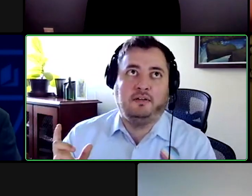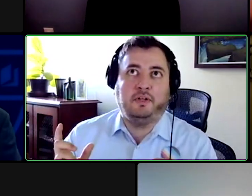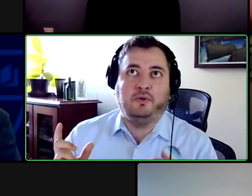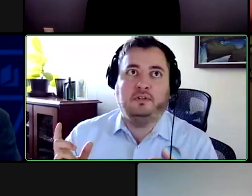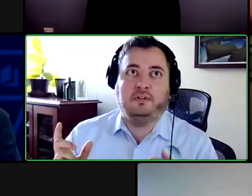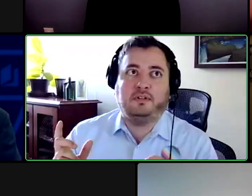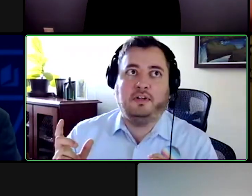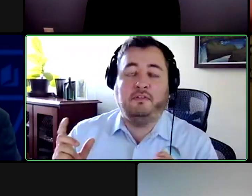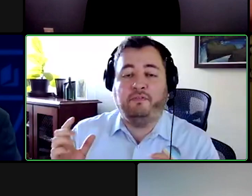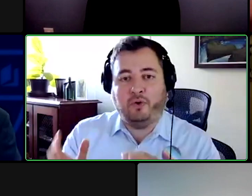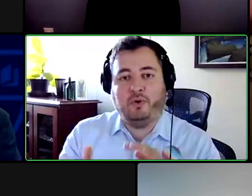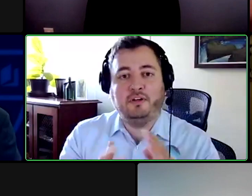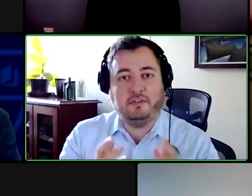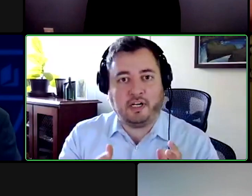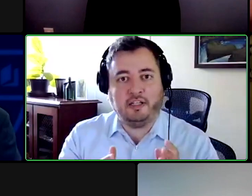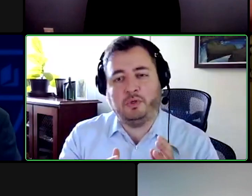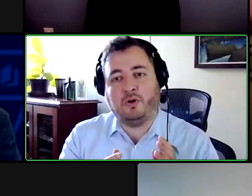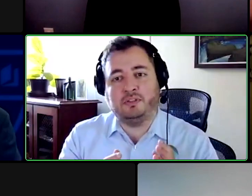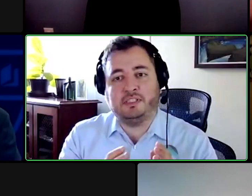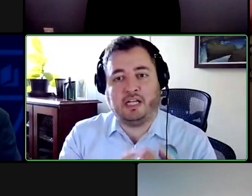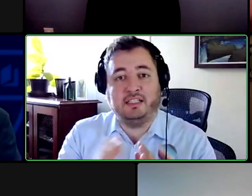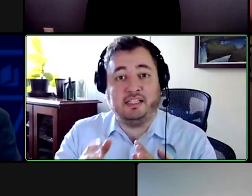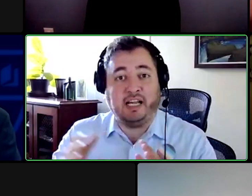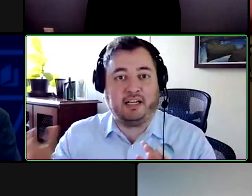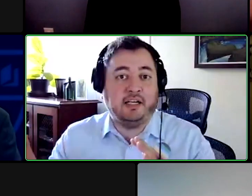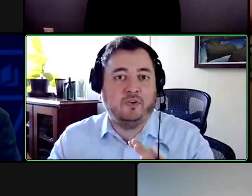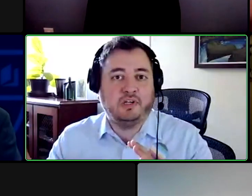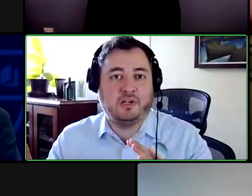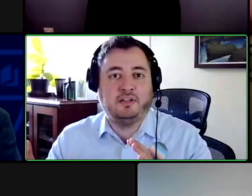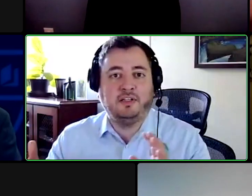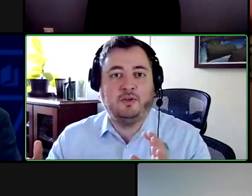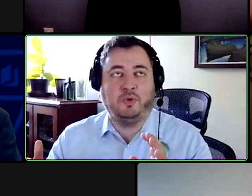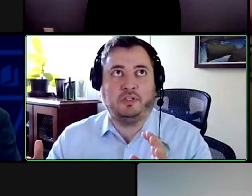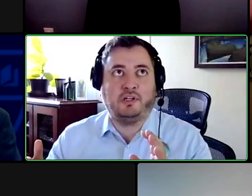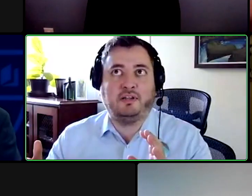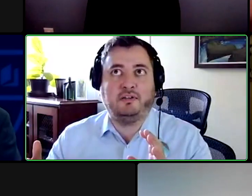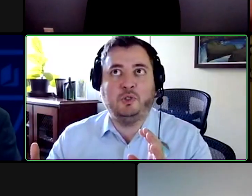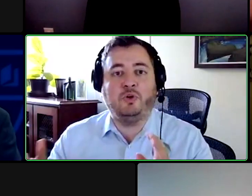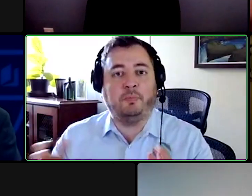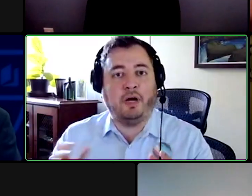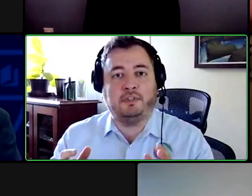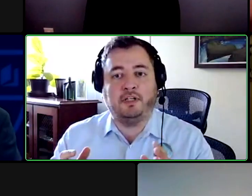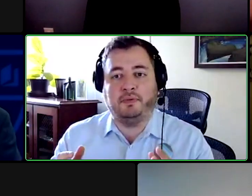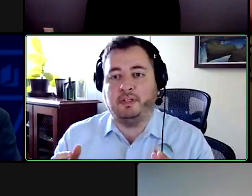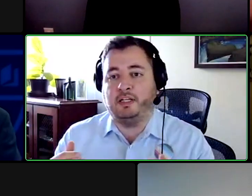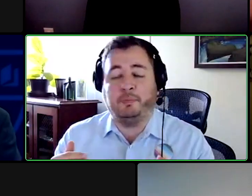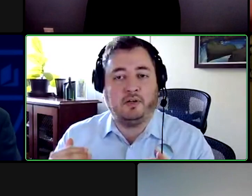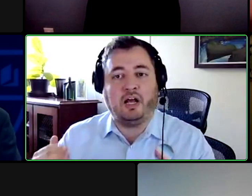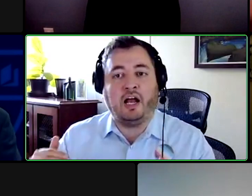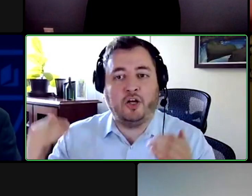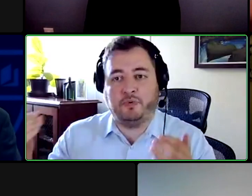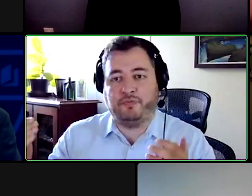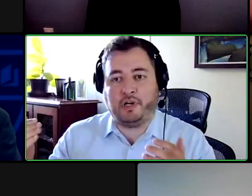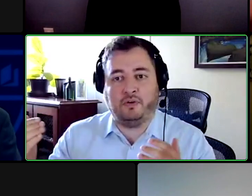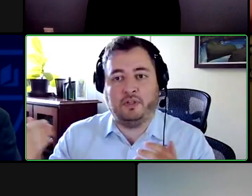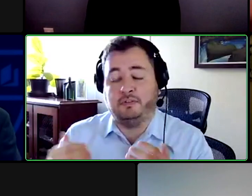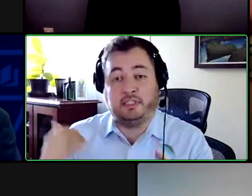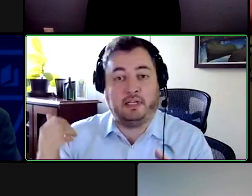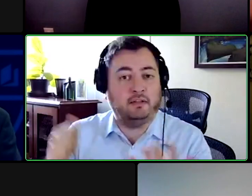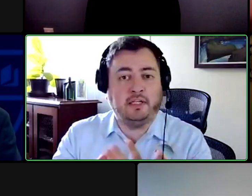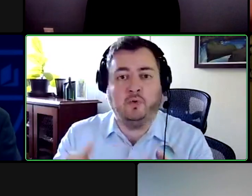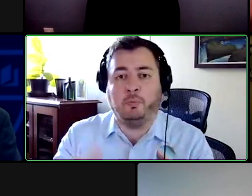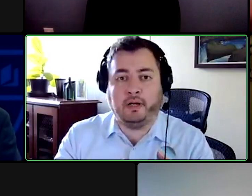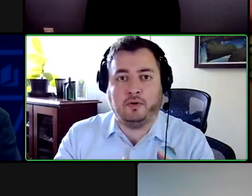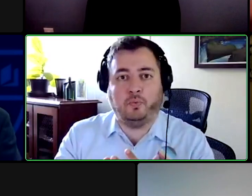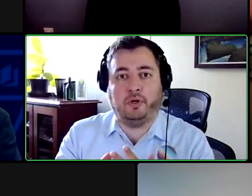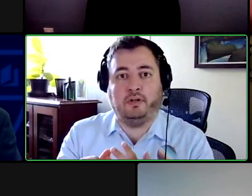there's a variant sign which called signed exact english which usually pops up especially in a higher professional level